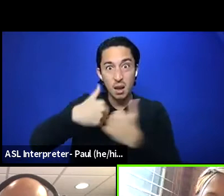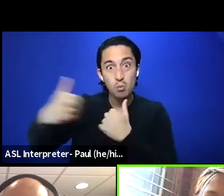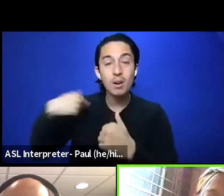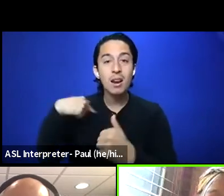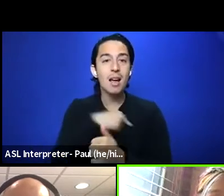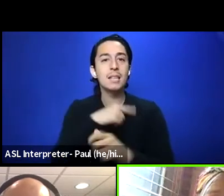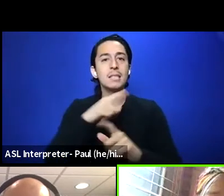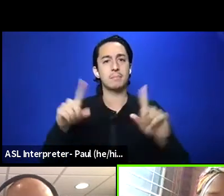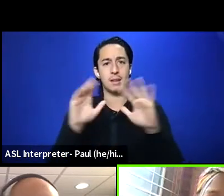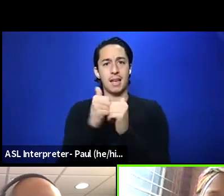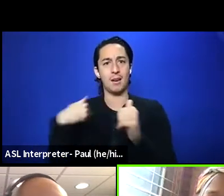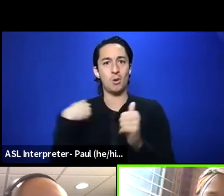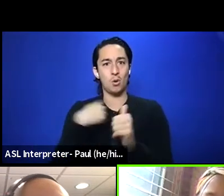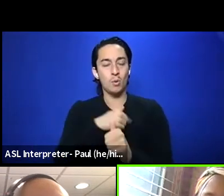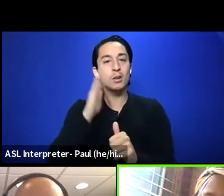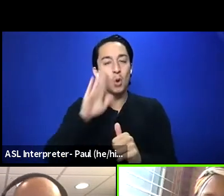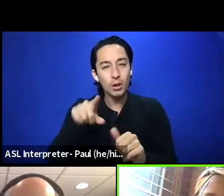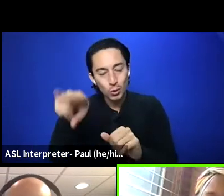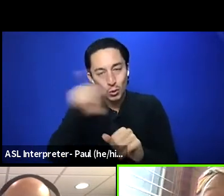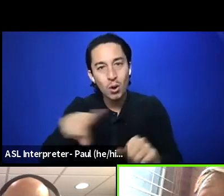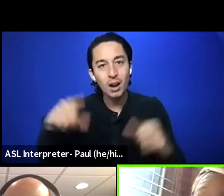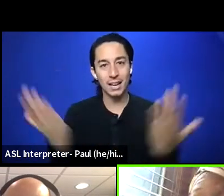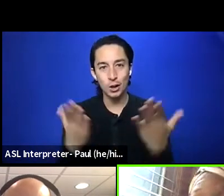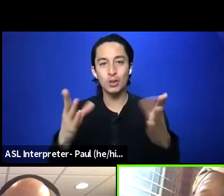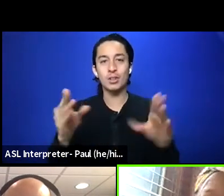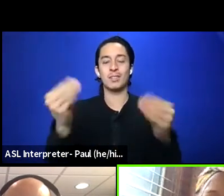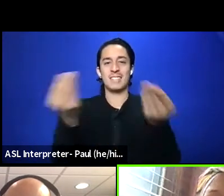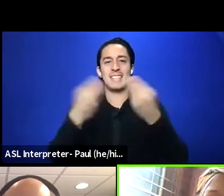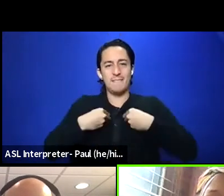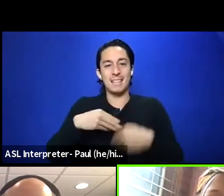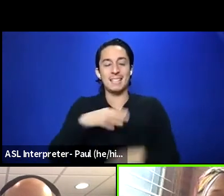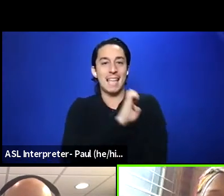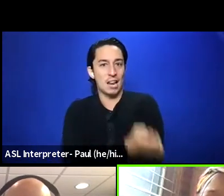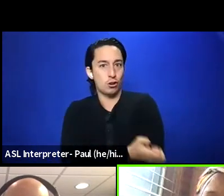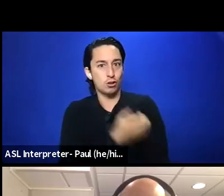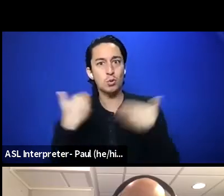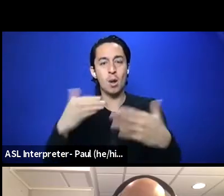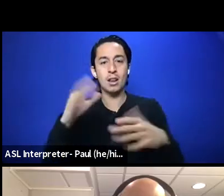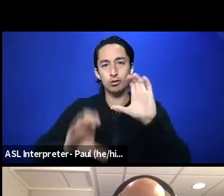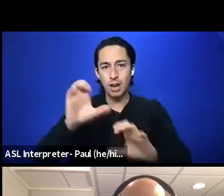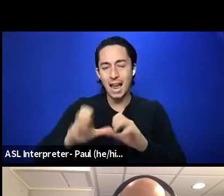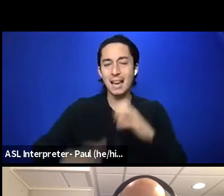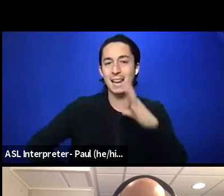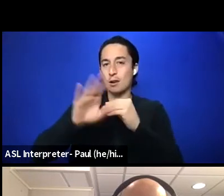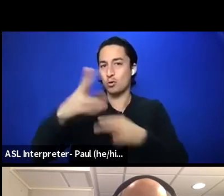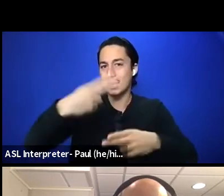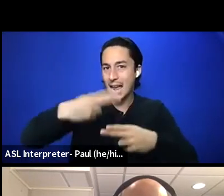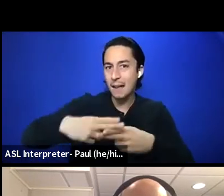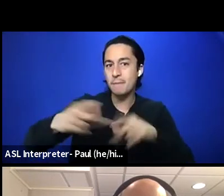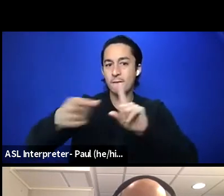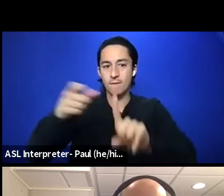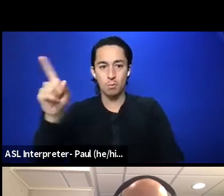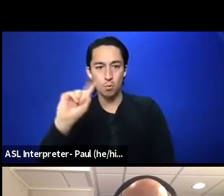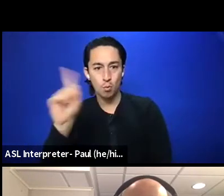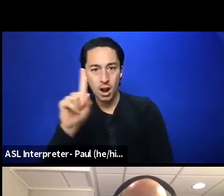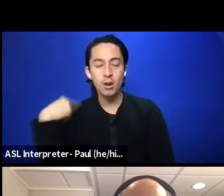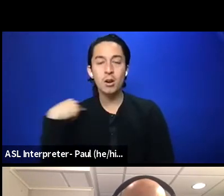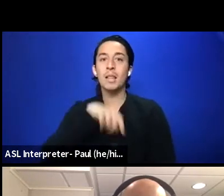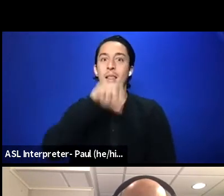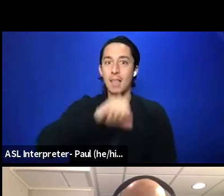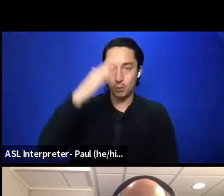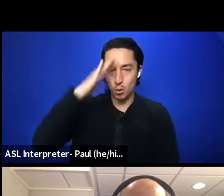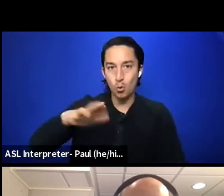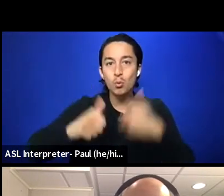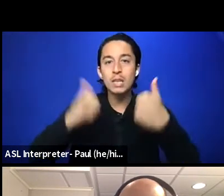that we can know that you're there and you've given us energy. So, you know, hit up the chat and say your name, where you're from. We would love to know what cities that,